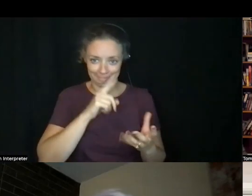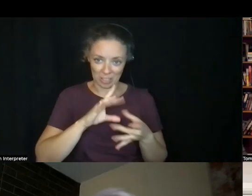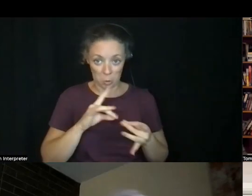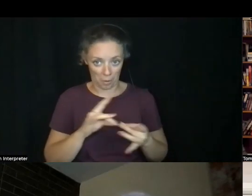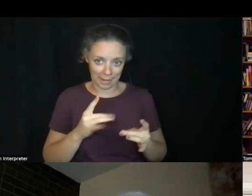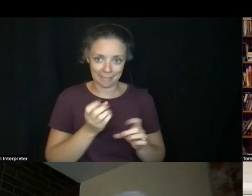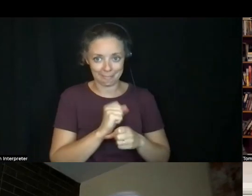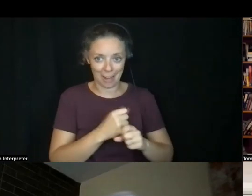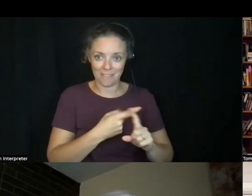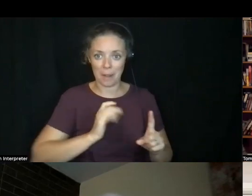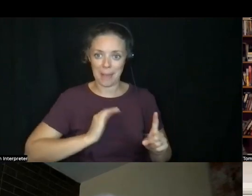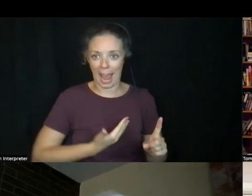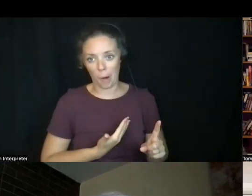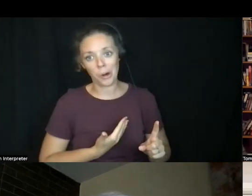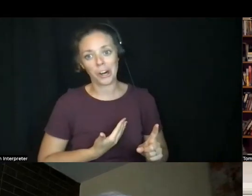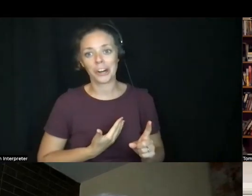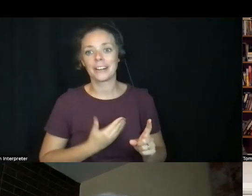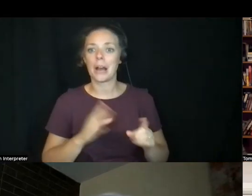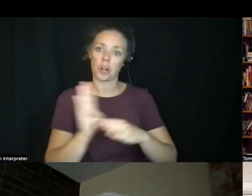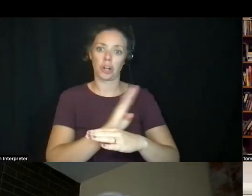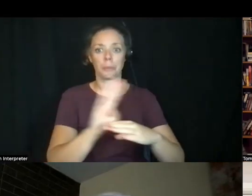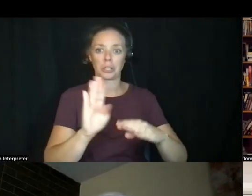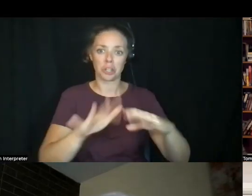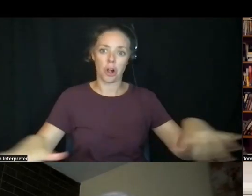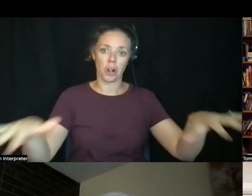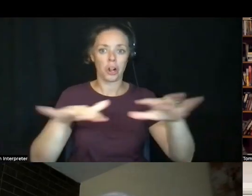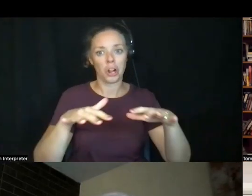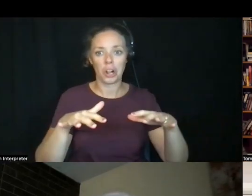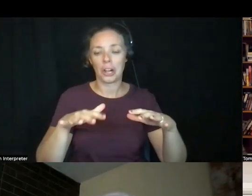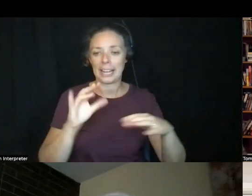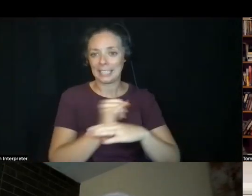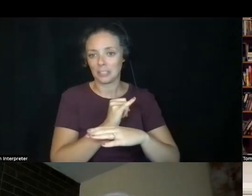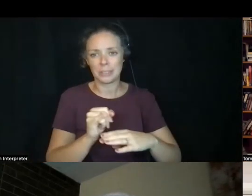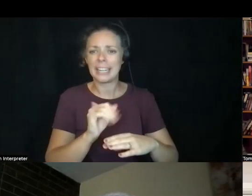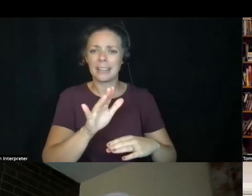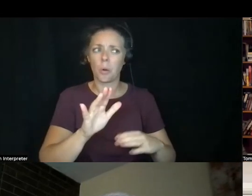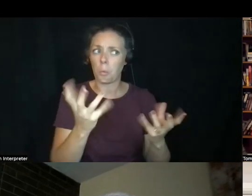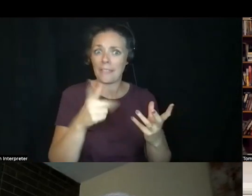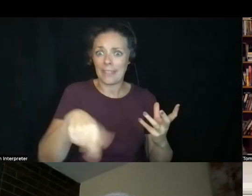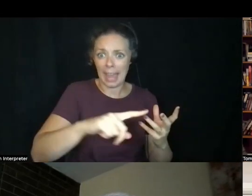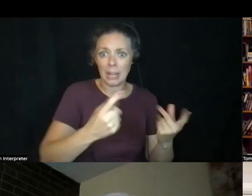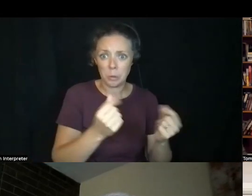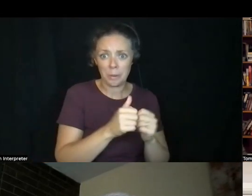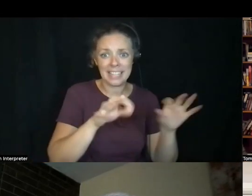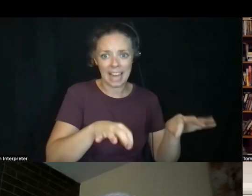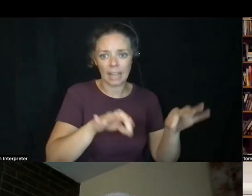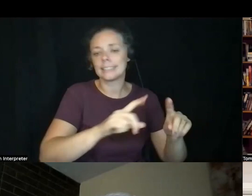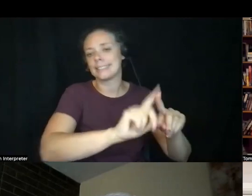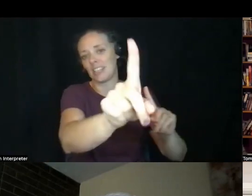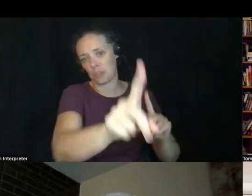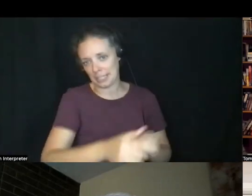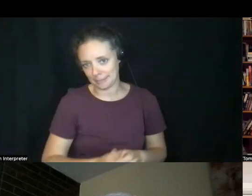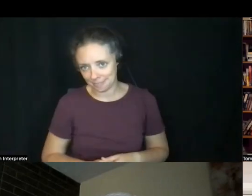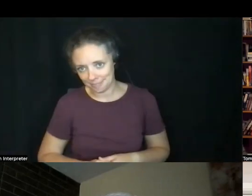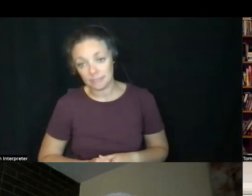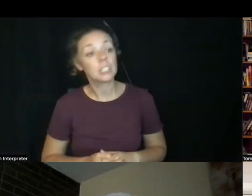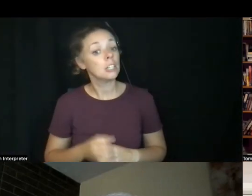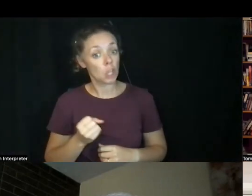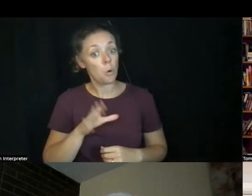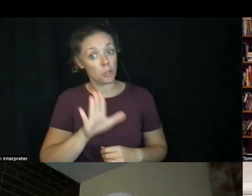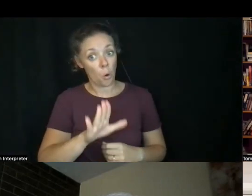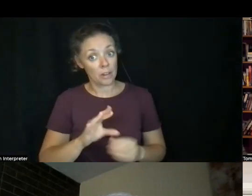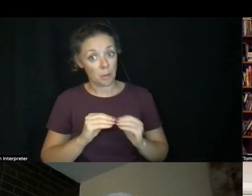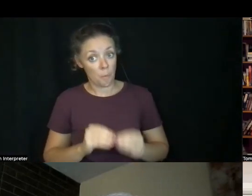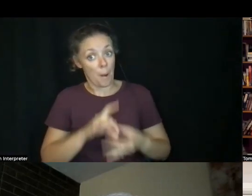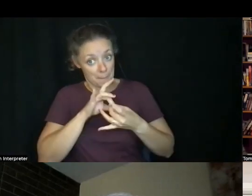and the way that they do things with commercial dyes, which are very different. So your things are more bound to